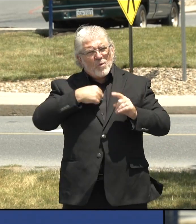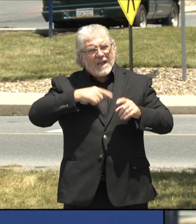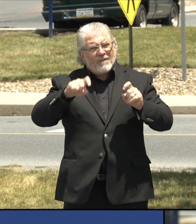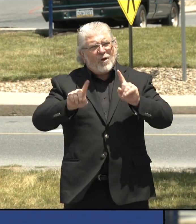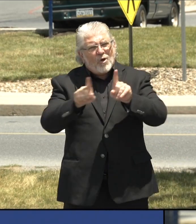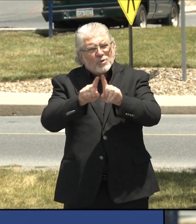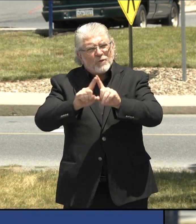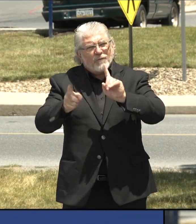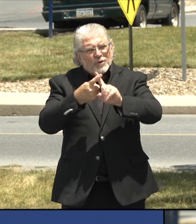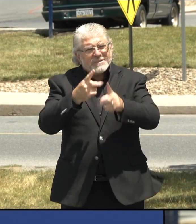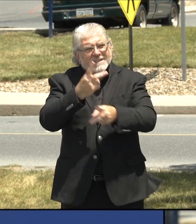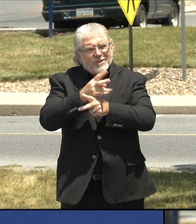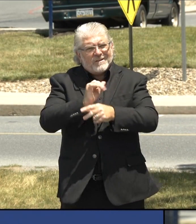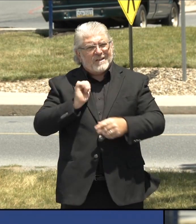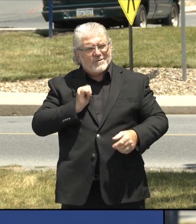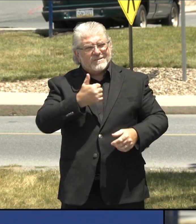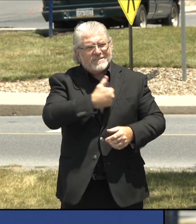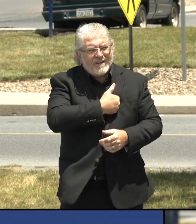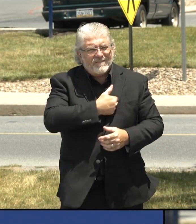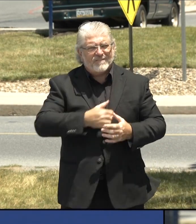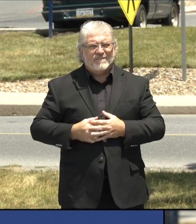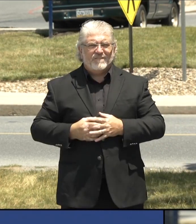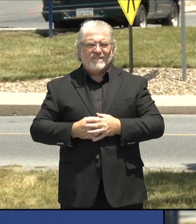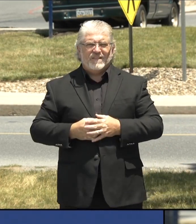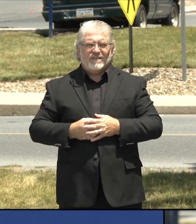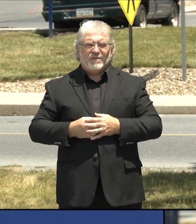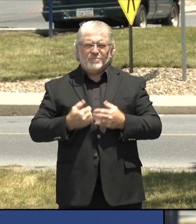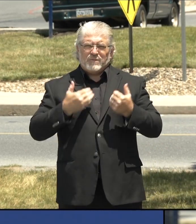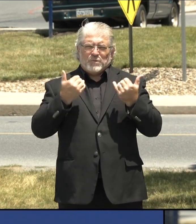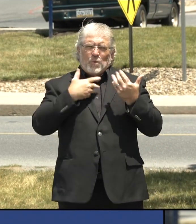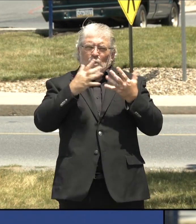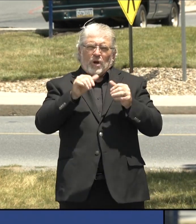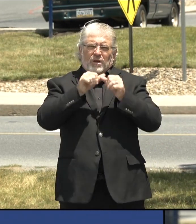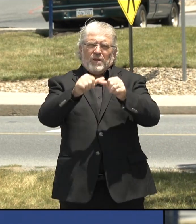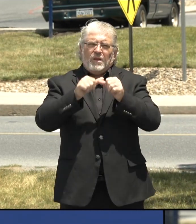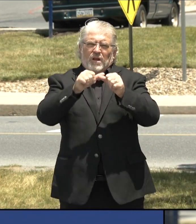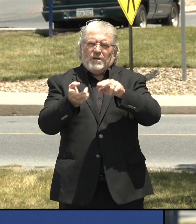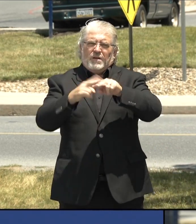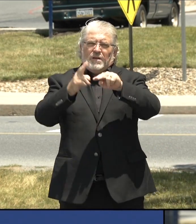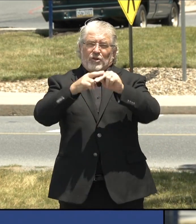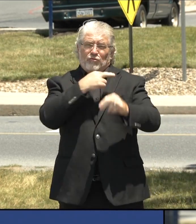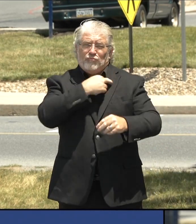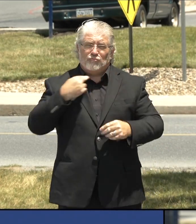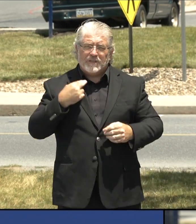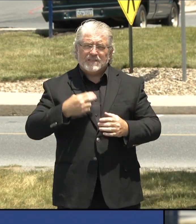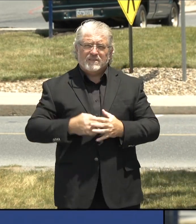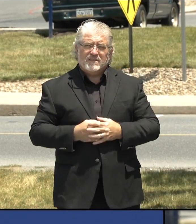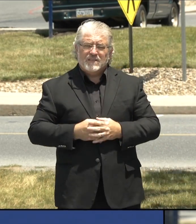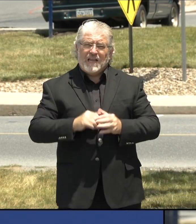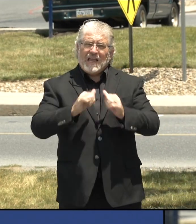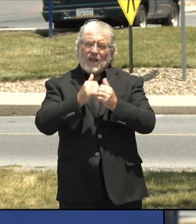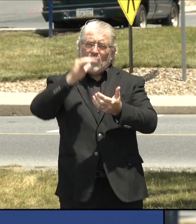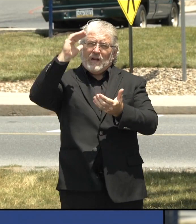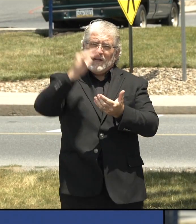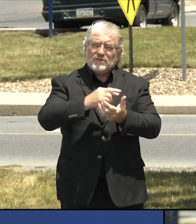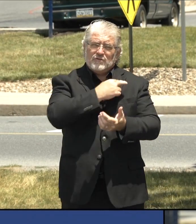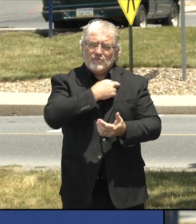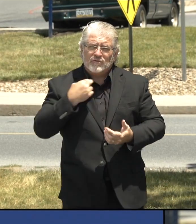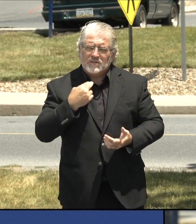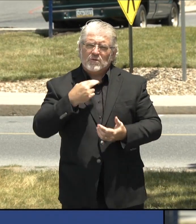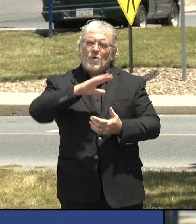do to reduce these risks. So let's continue to reduce risks. Let's continue to do everything we can, all 13 million of us